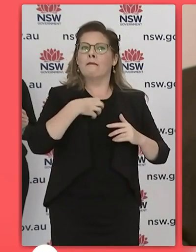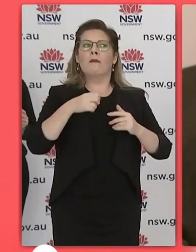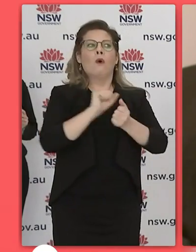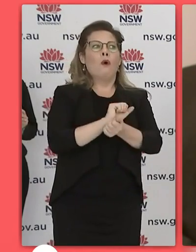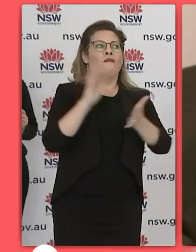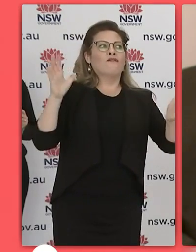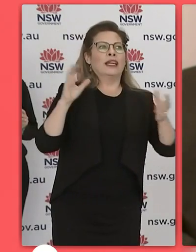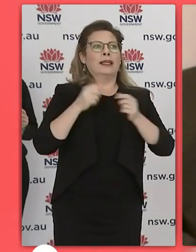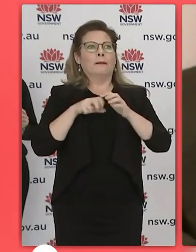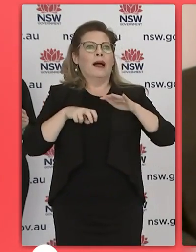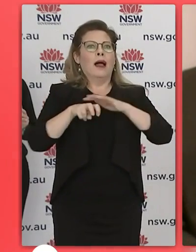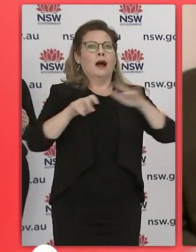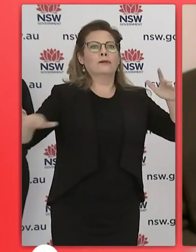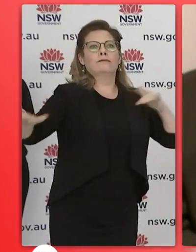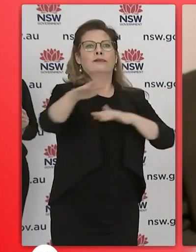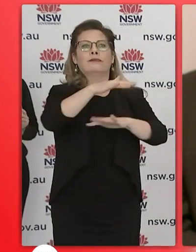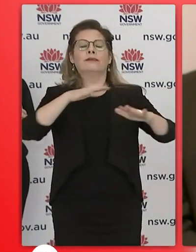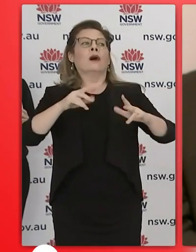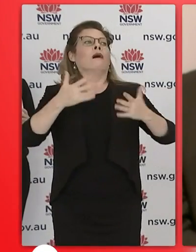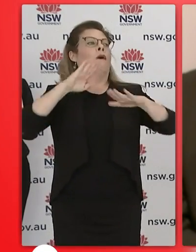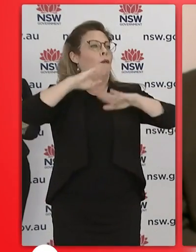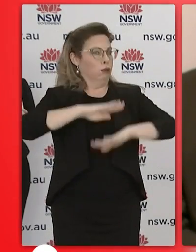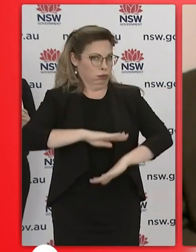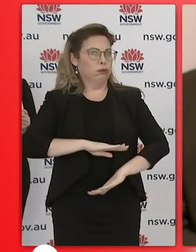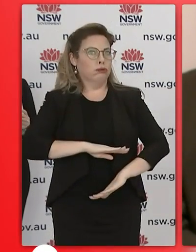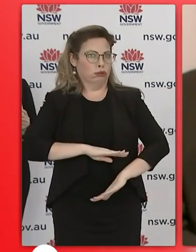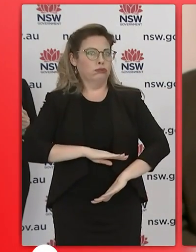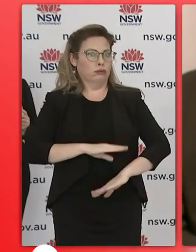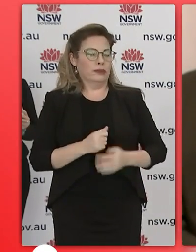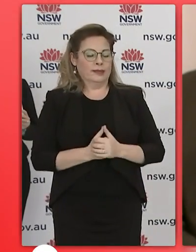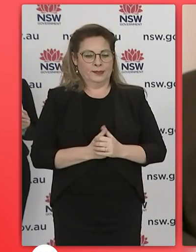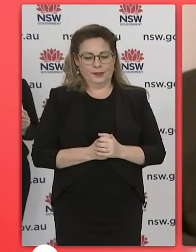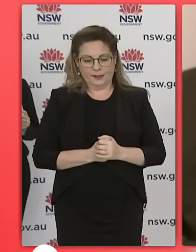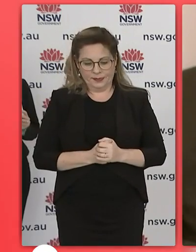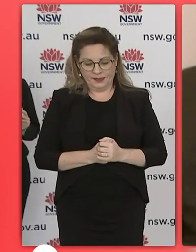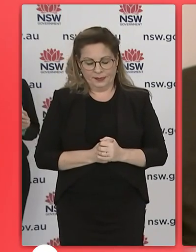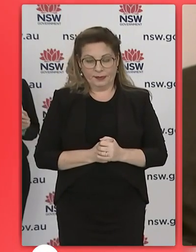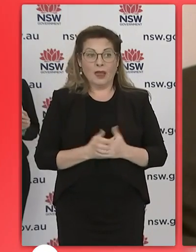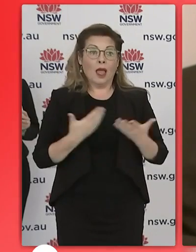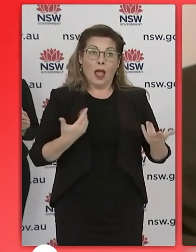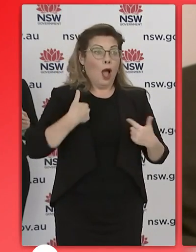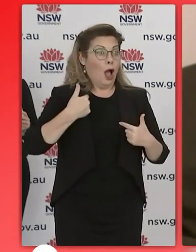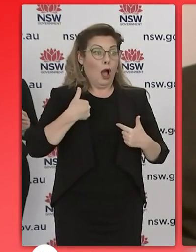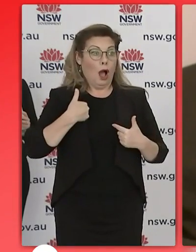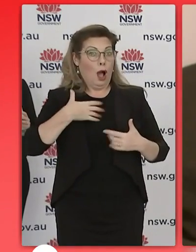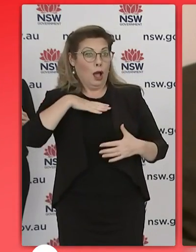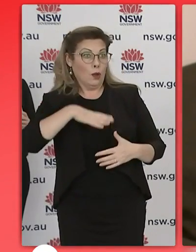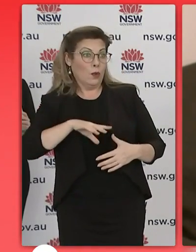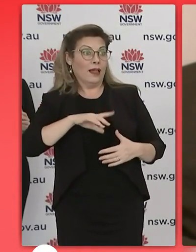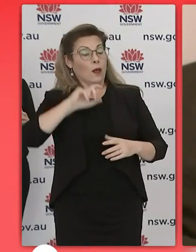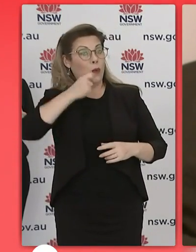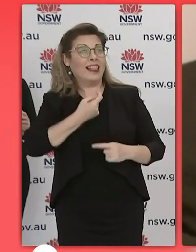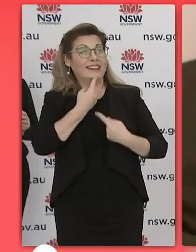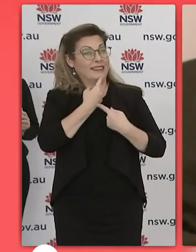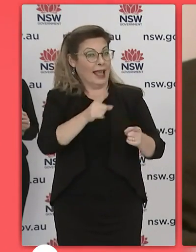once we know we have higher rates of vaccination and i do want to provide ongoing updates to the community on how our vaccination rates are